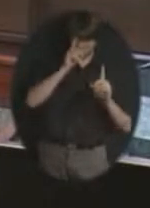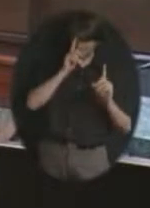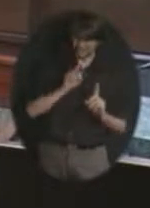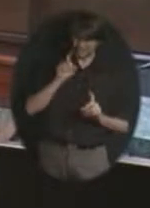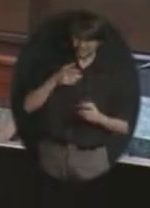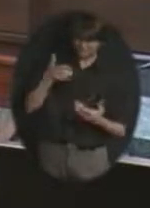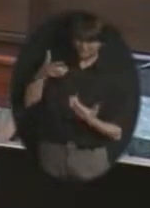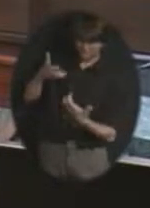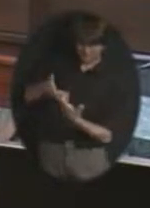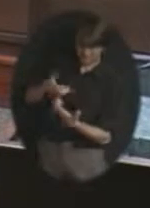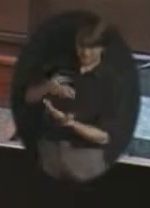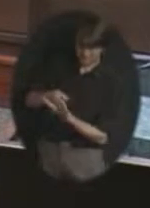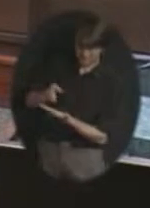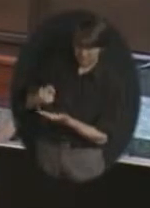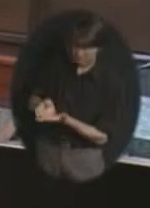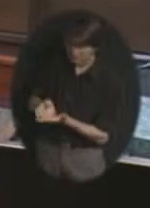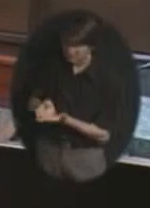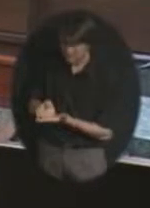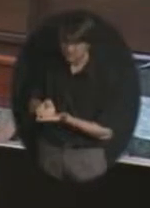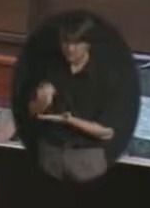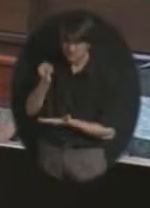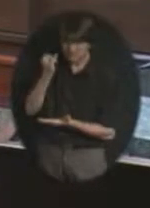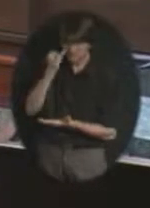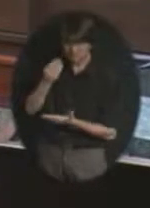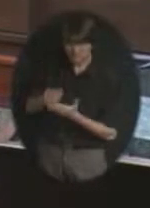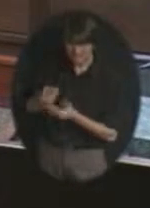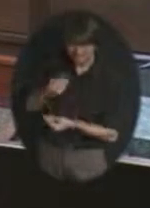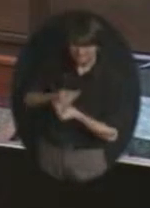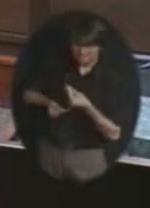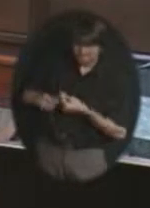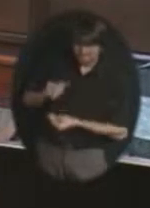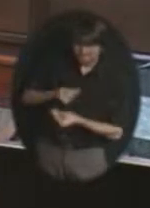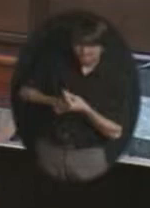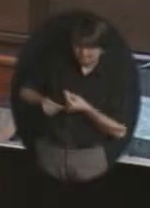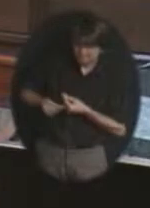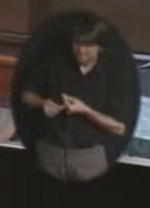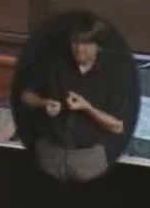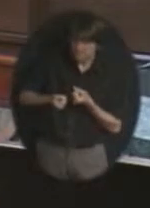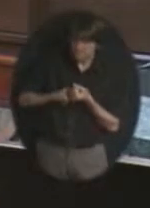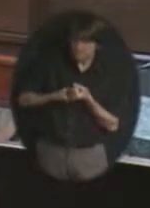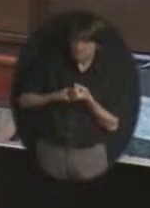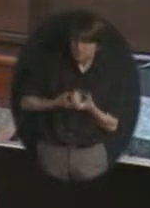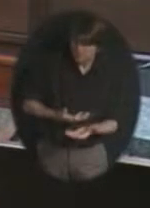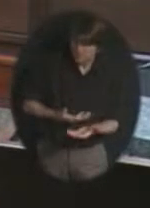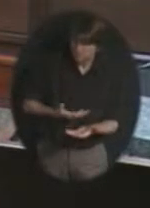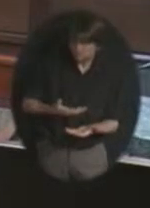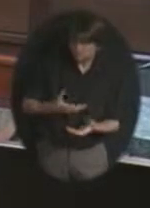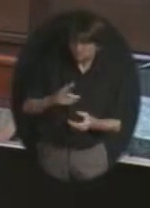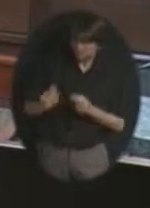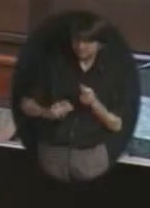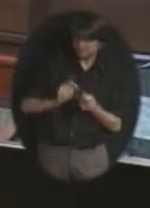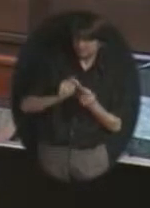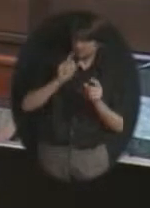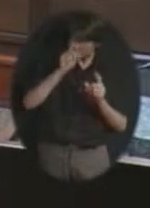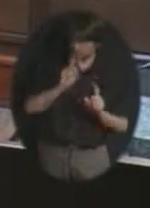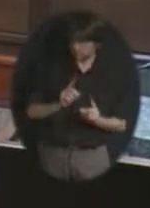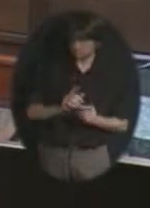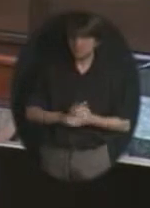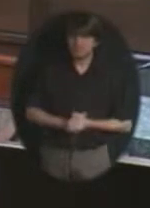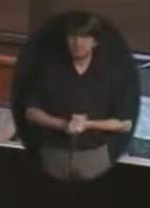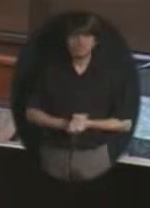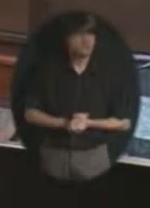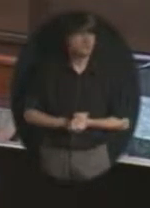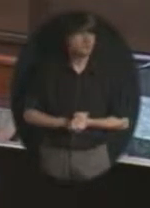maybe we'll see some of our other areas go up even more once we have that understanding out there. I